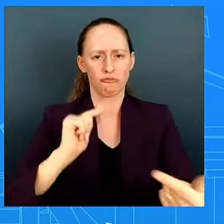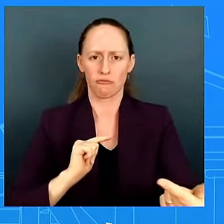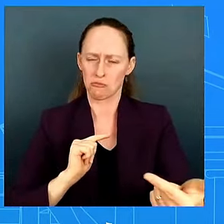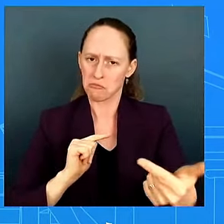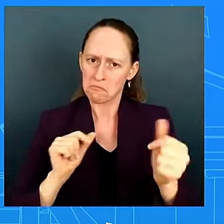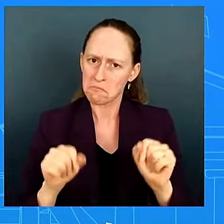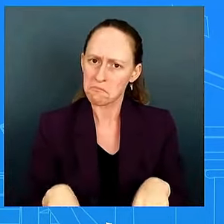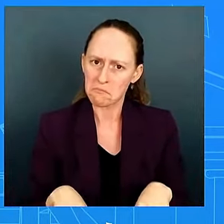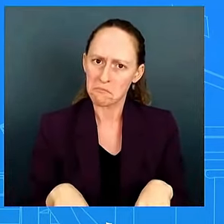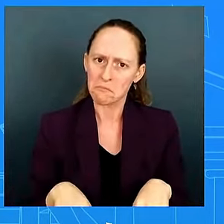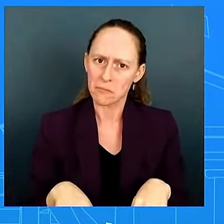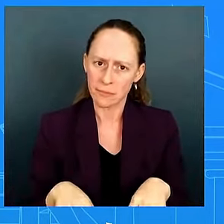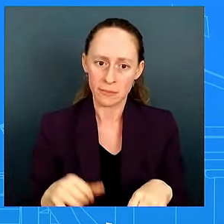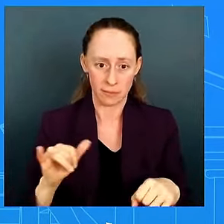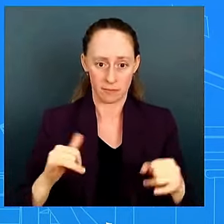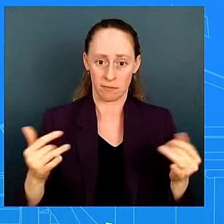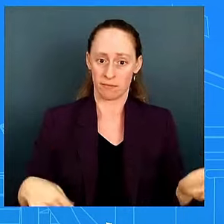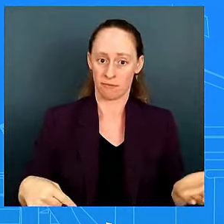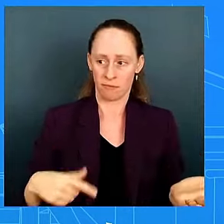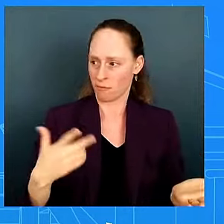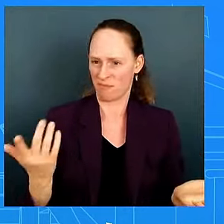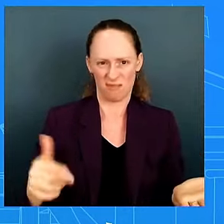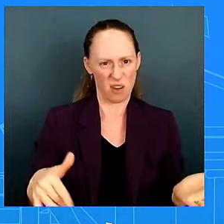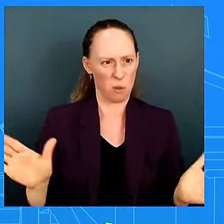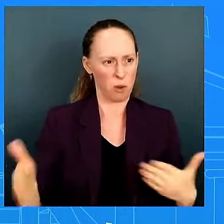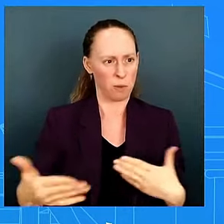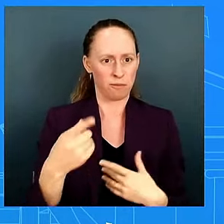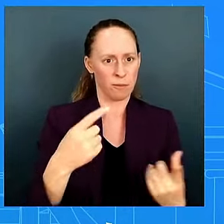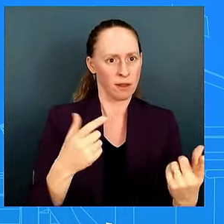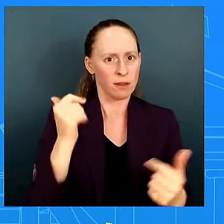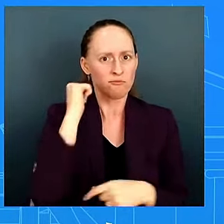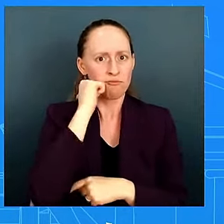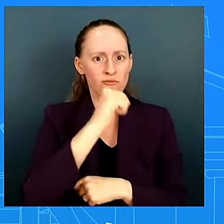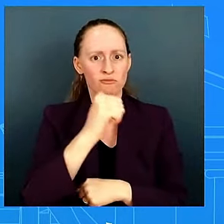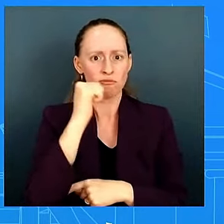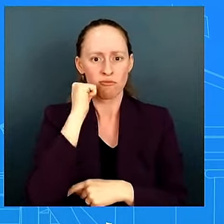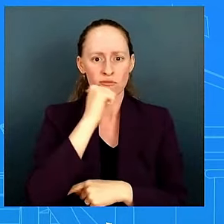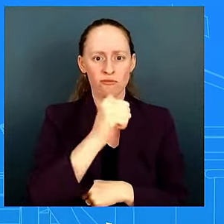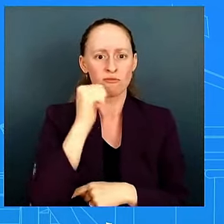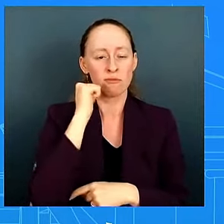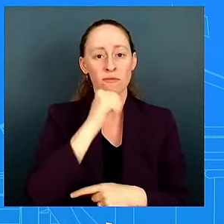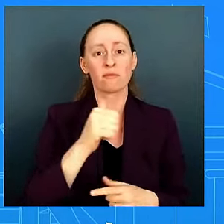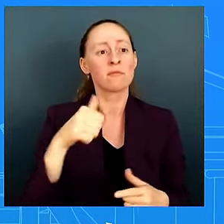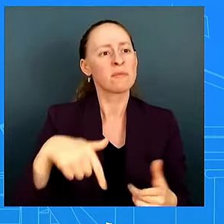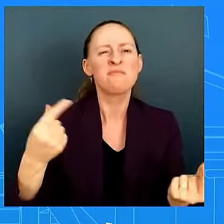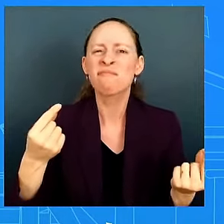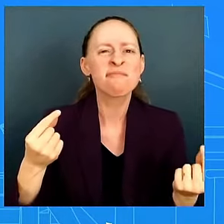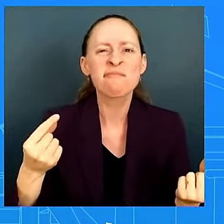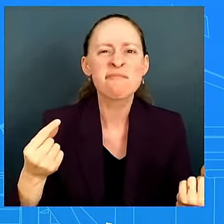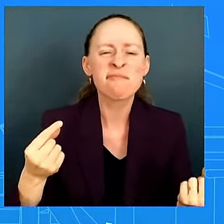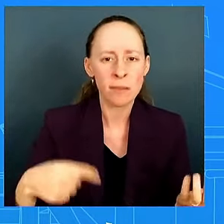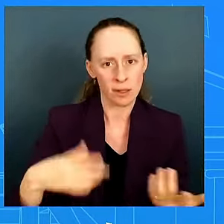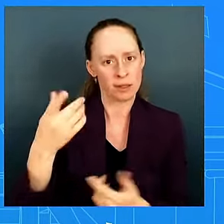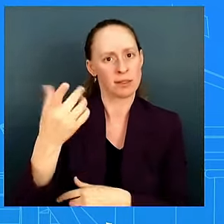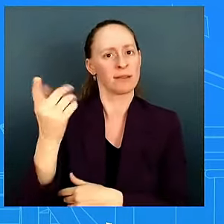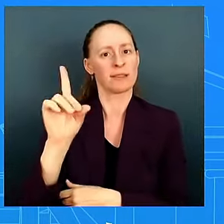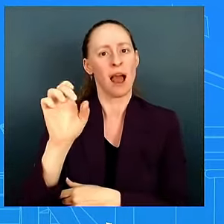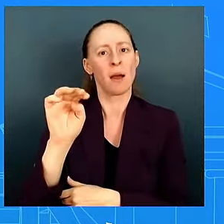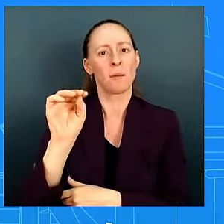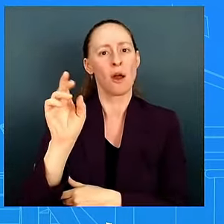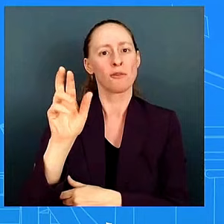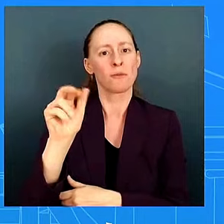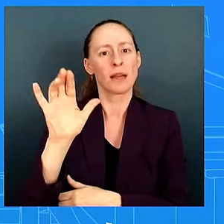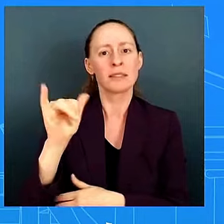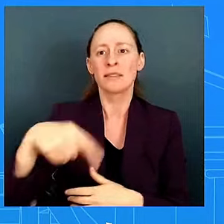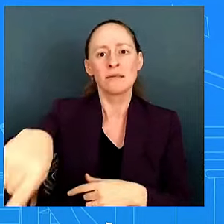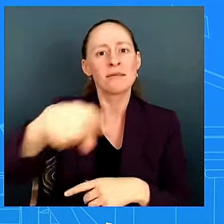this is an exercise of democracy this is an exercise of freedom of the press that's what we're doing here and i think if there's some reporting